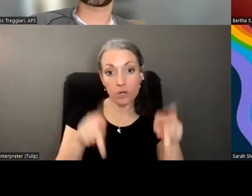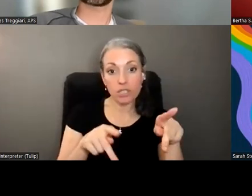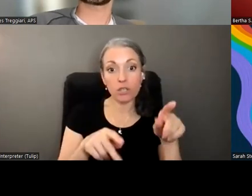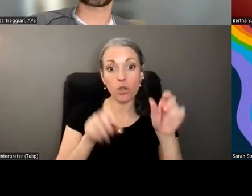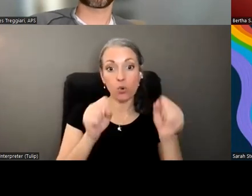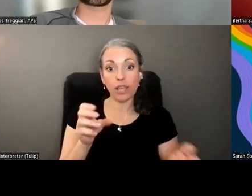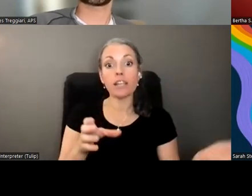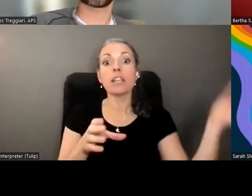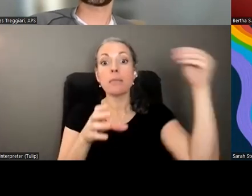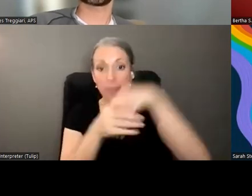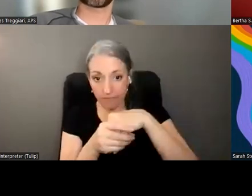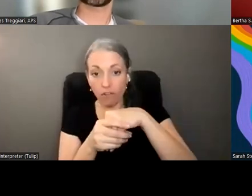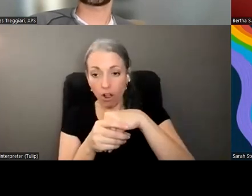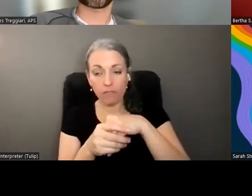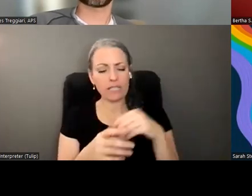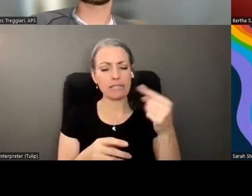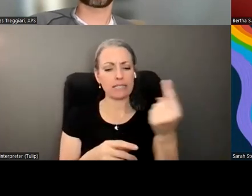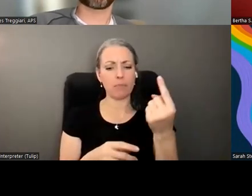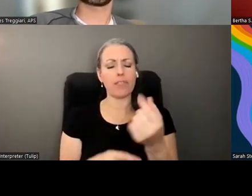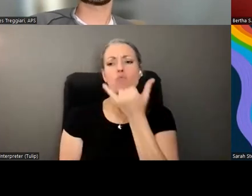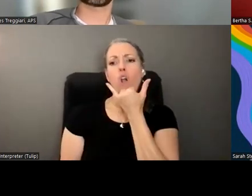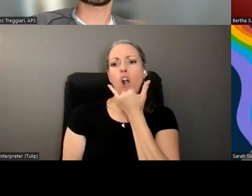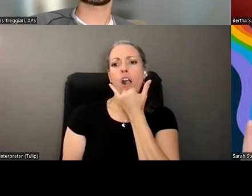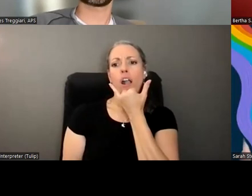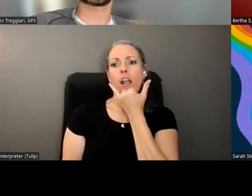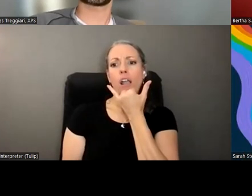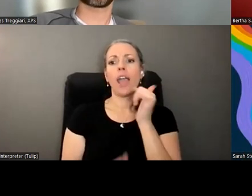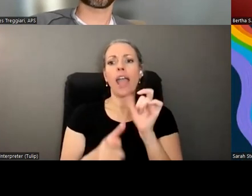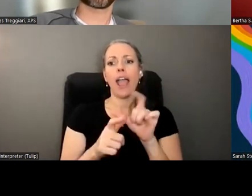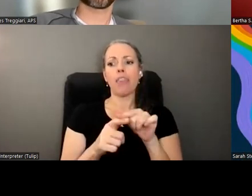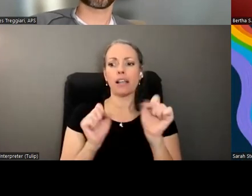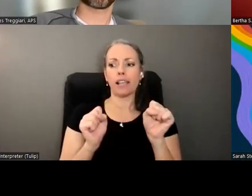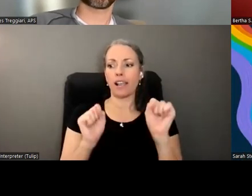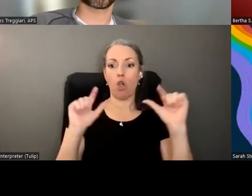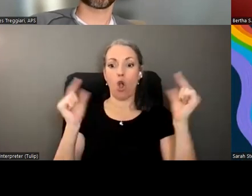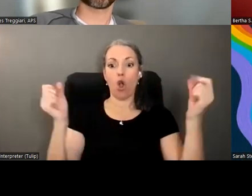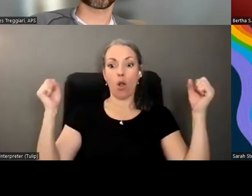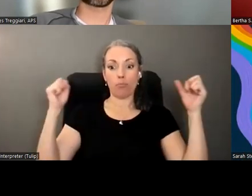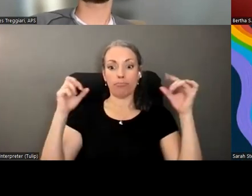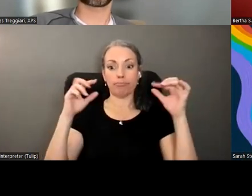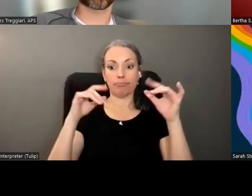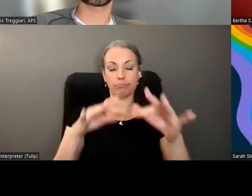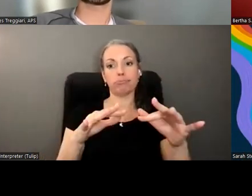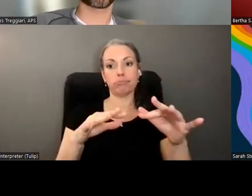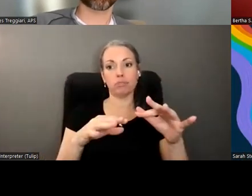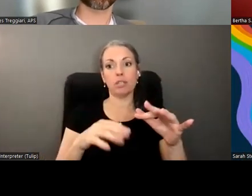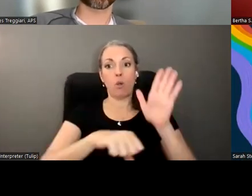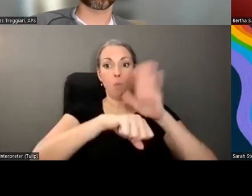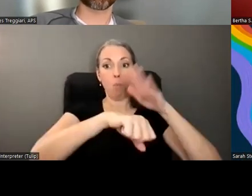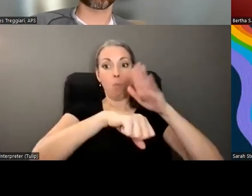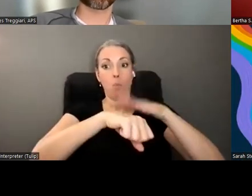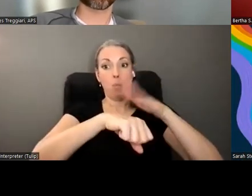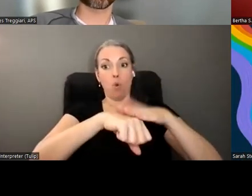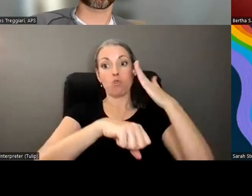jump in and say wait something doesn't look good and then it can kind of trigger the whole multidisciplinary approach so that's what